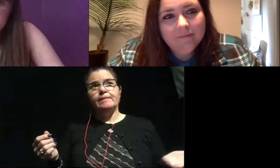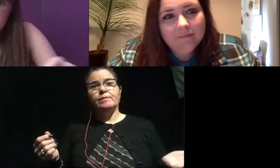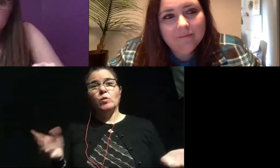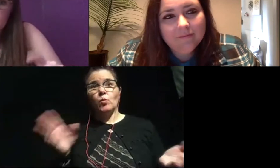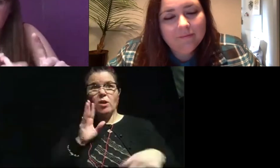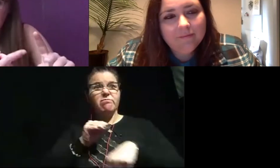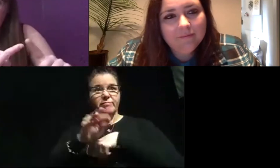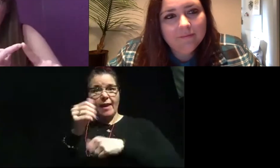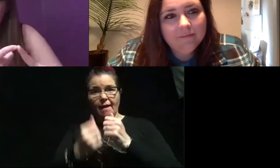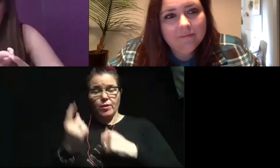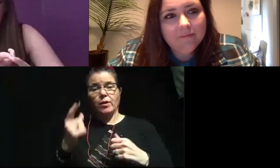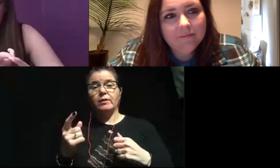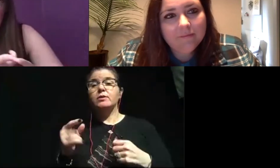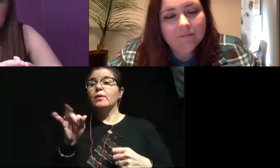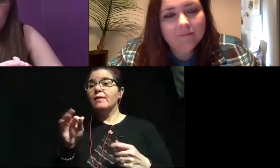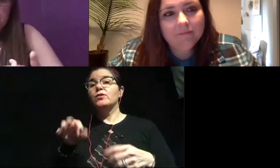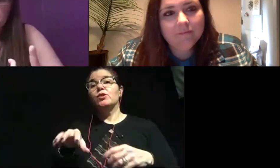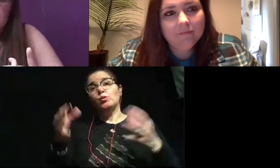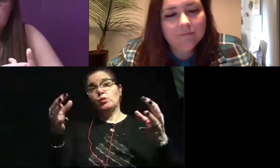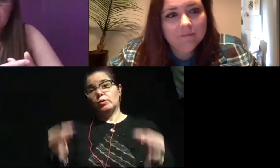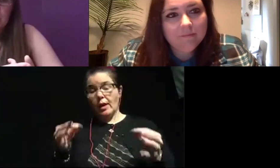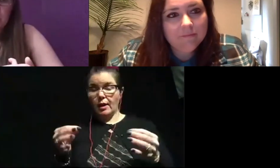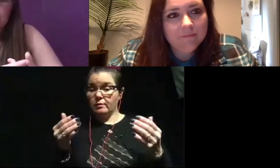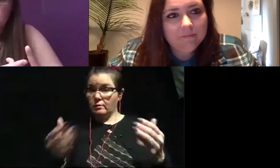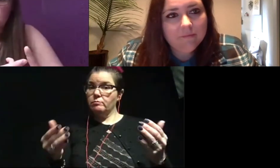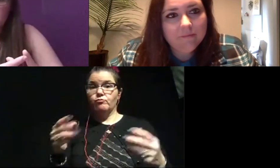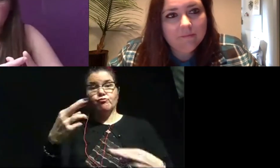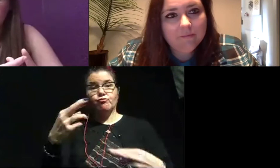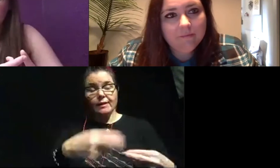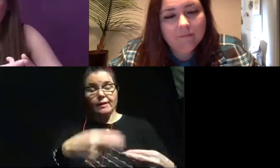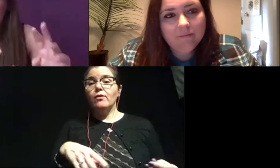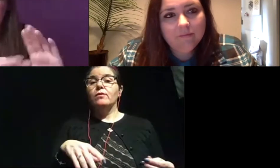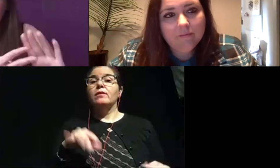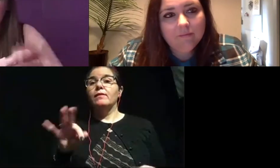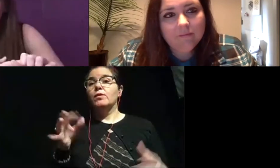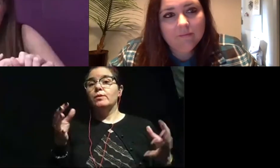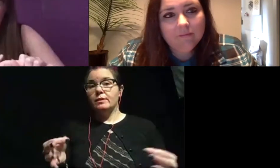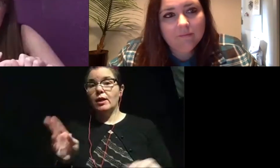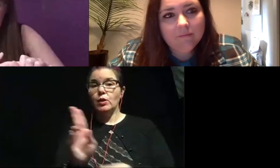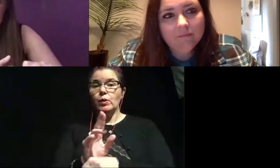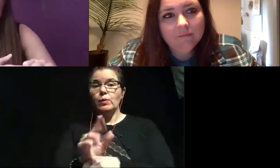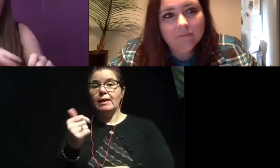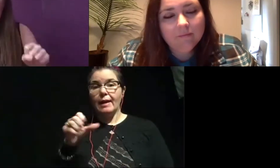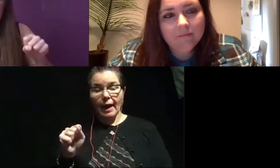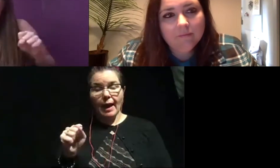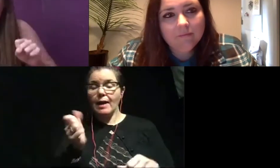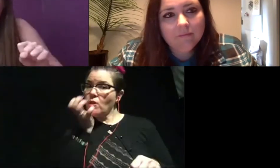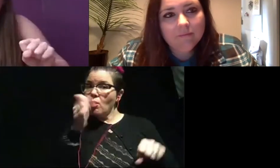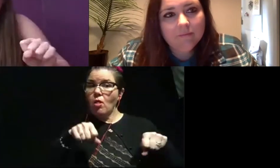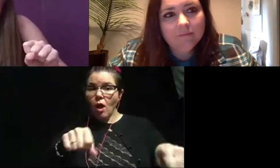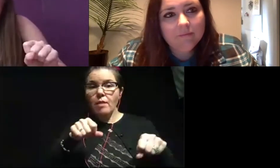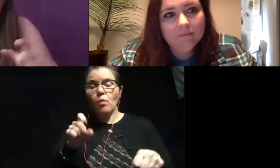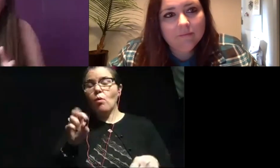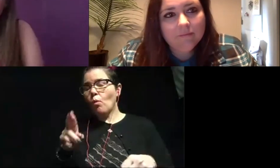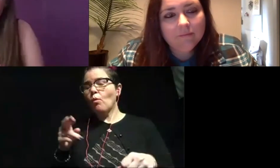everybody. So whether or not you choose to recycle, whether or not you choose to use a gas powered lawnmower over a manual